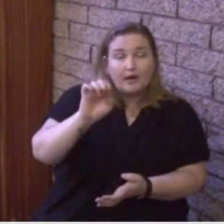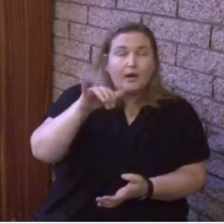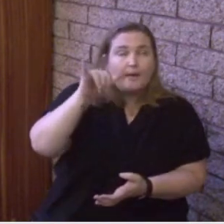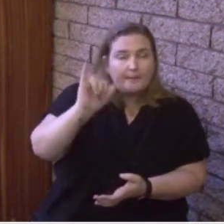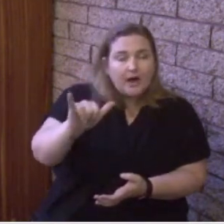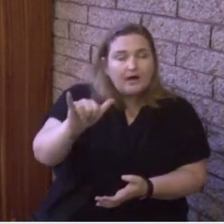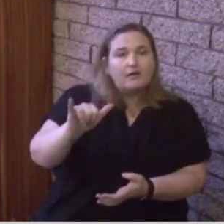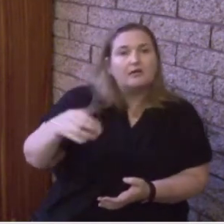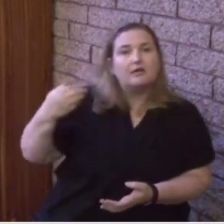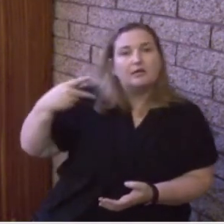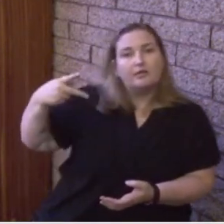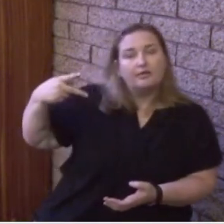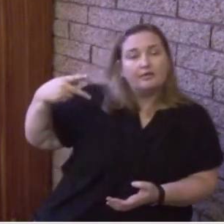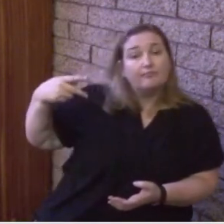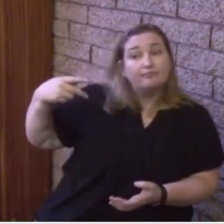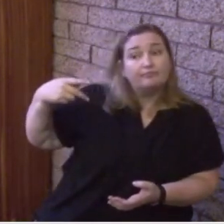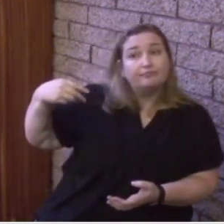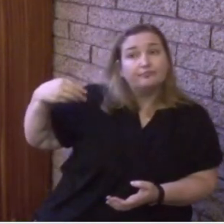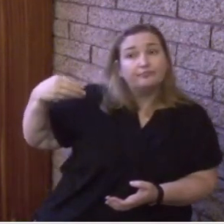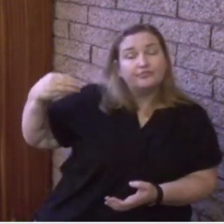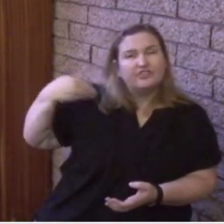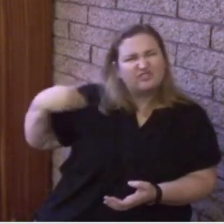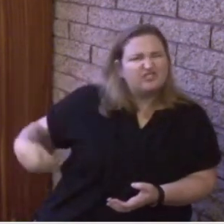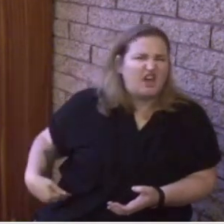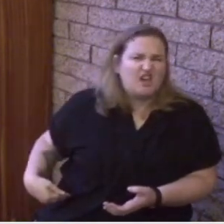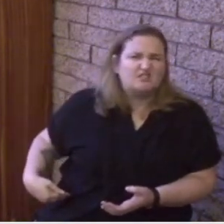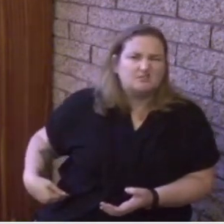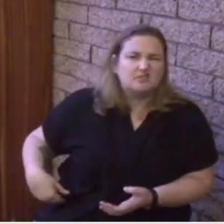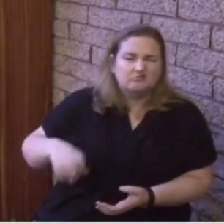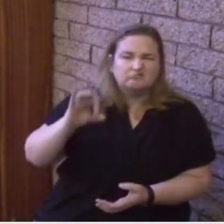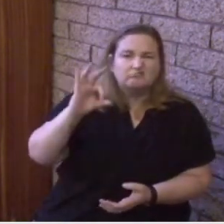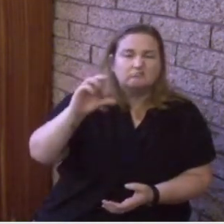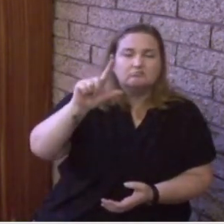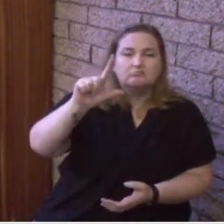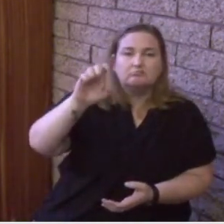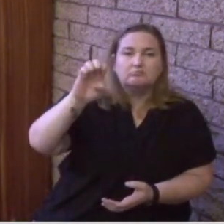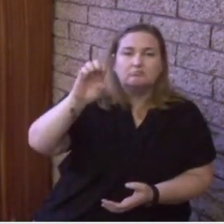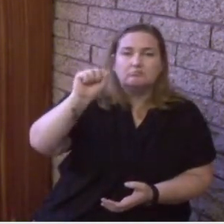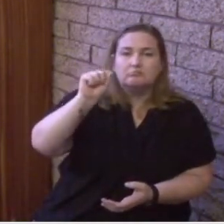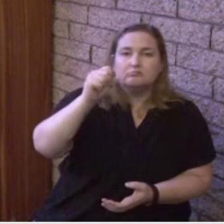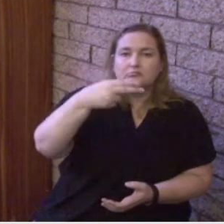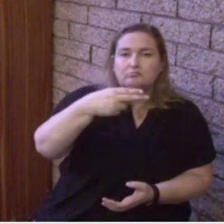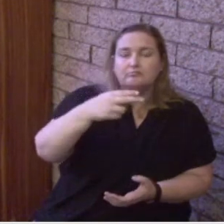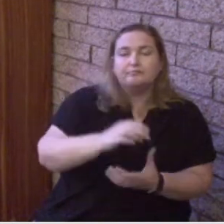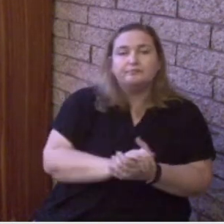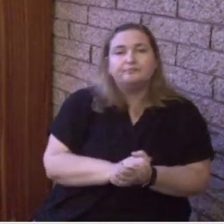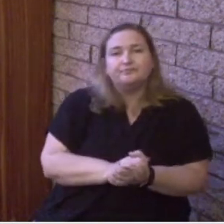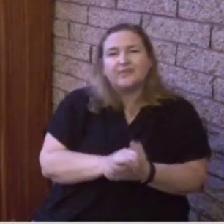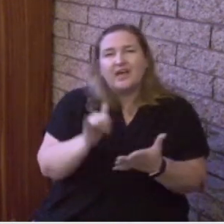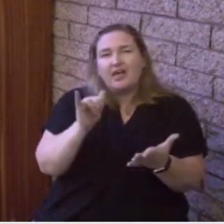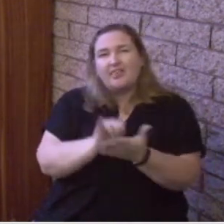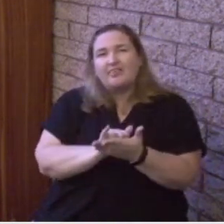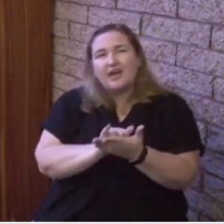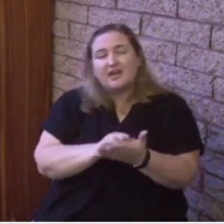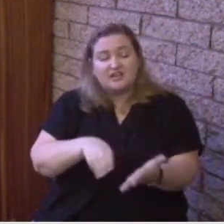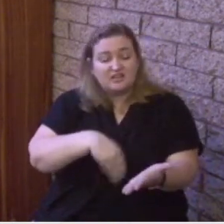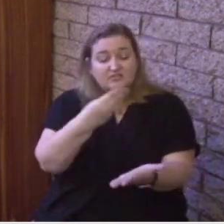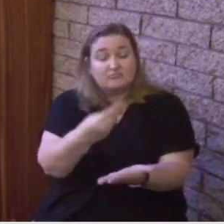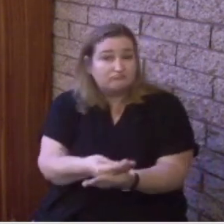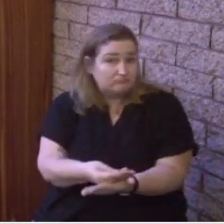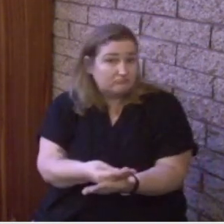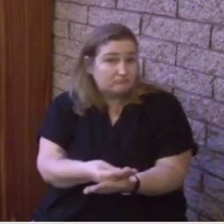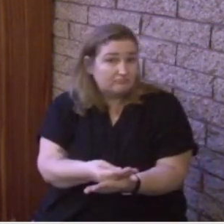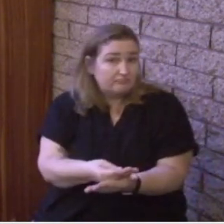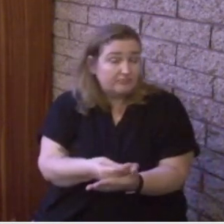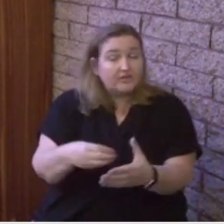meaning what's written is powerless, this gives us the implication and evidence that the Holy Spirit then empowers us